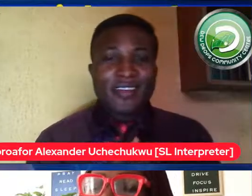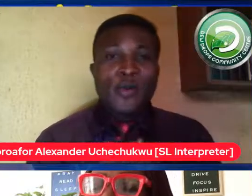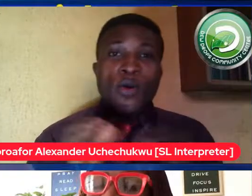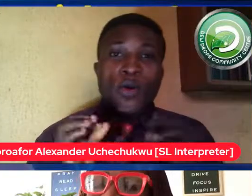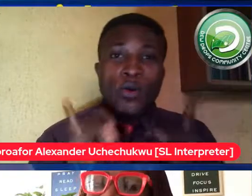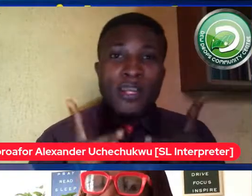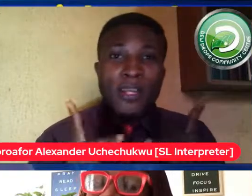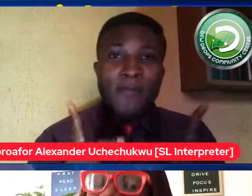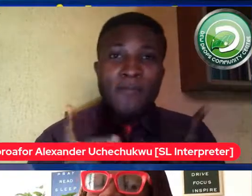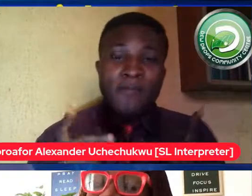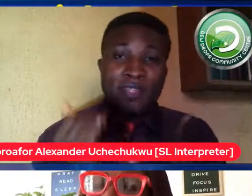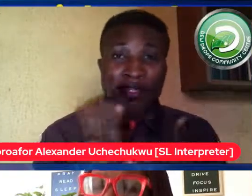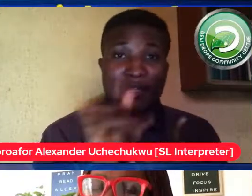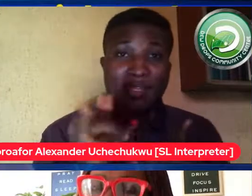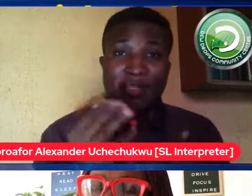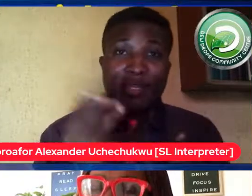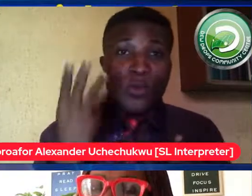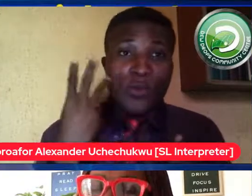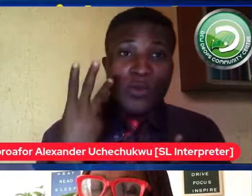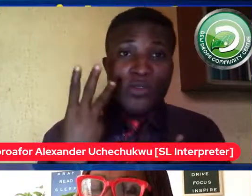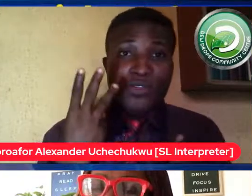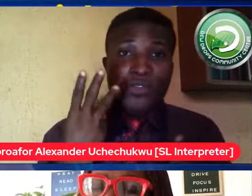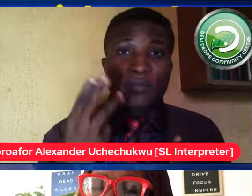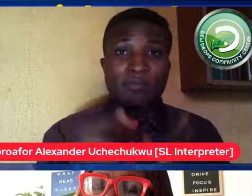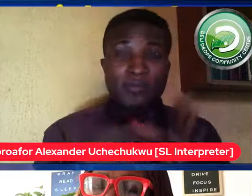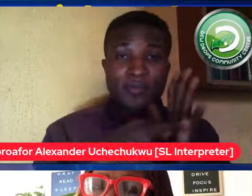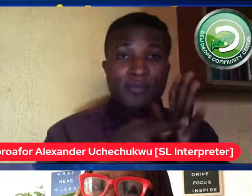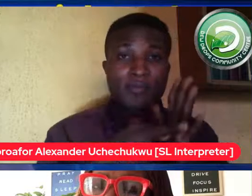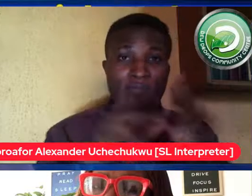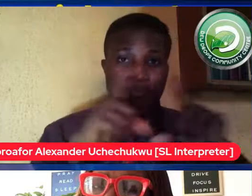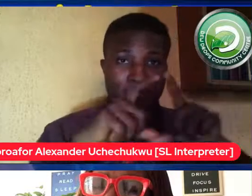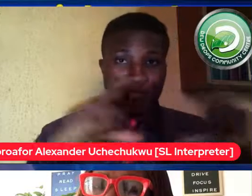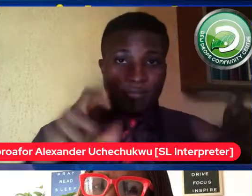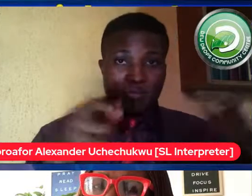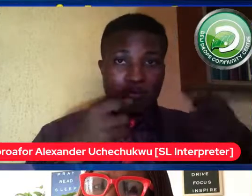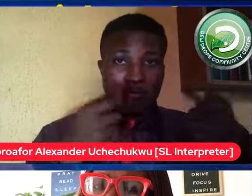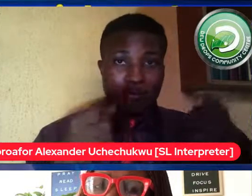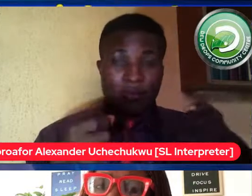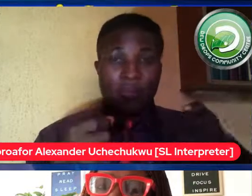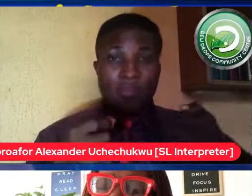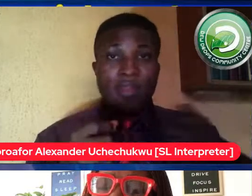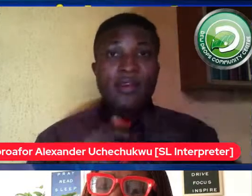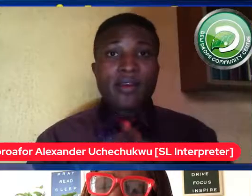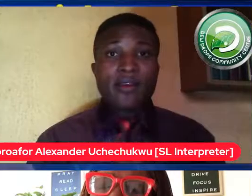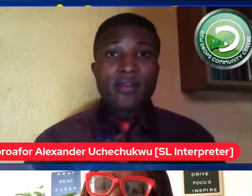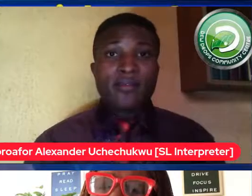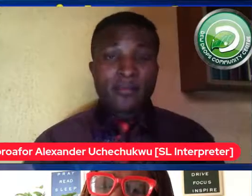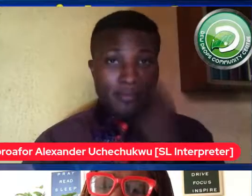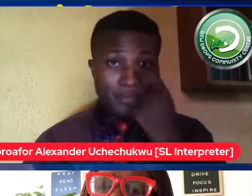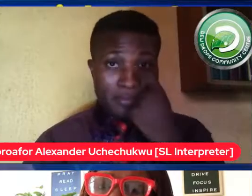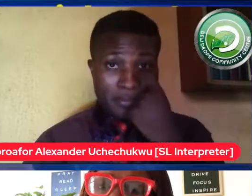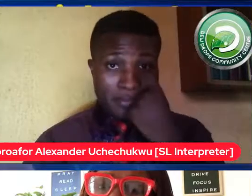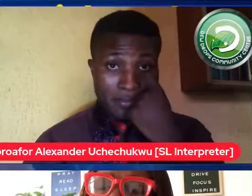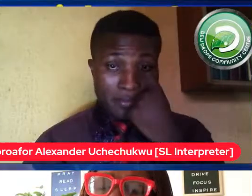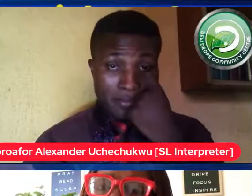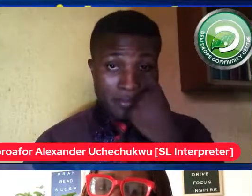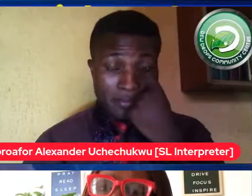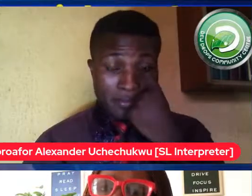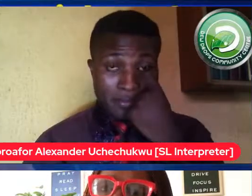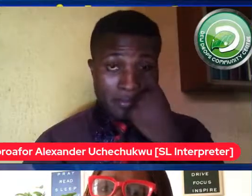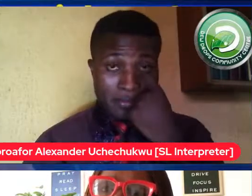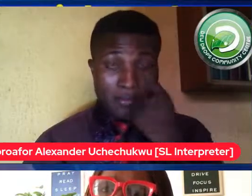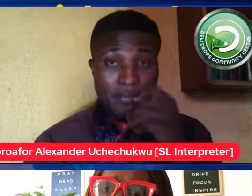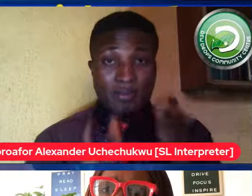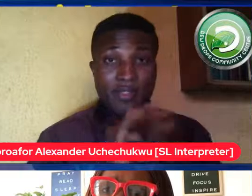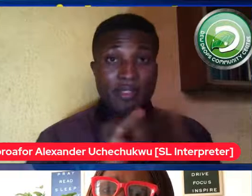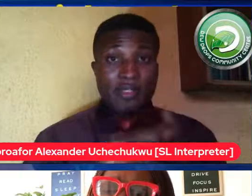comment that says research shows that people with disabilities perceive are perceived to be asexual asexual i want you to address that what are